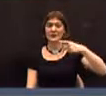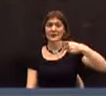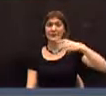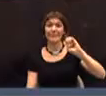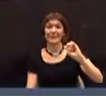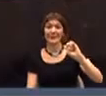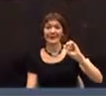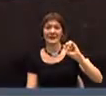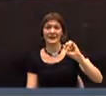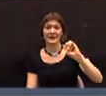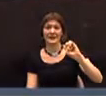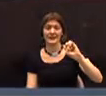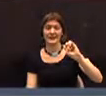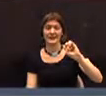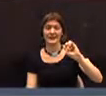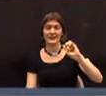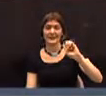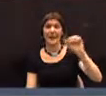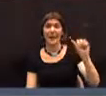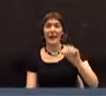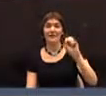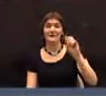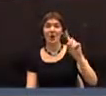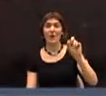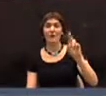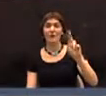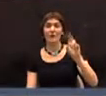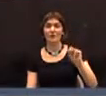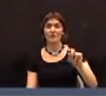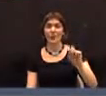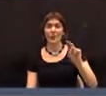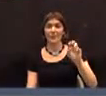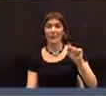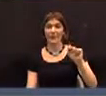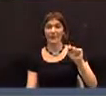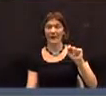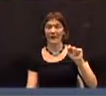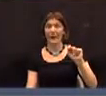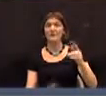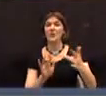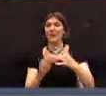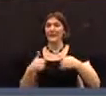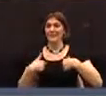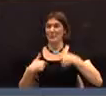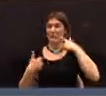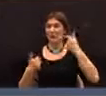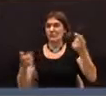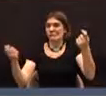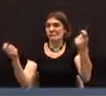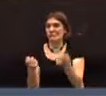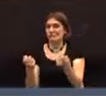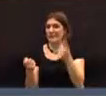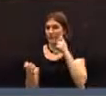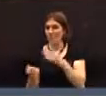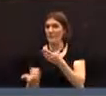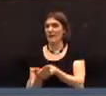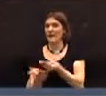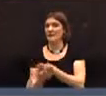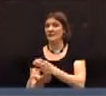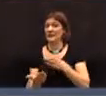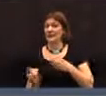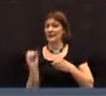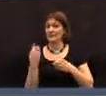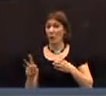-I-S-P with an E at the end, at sovereign.net, and we'll see if we can't get you hooked up with the